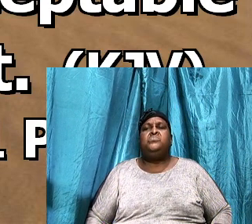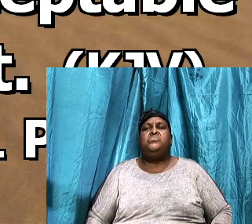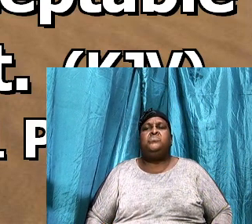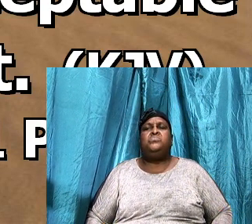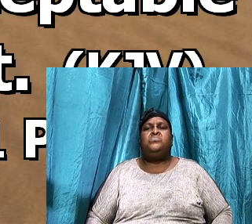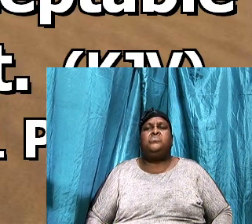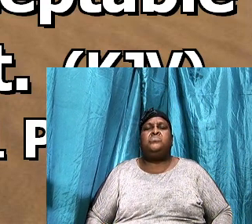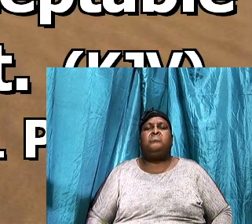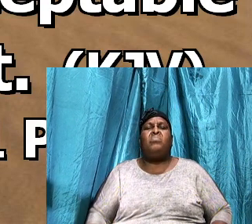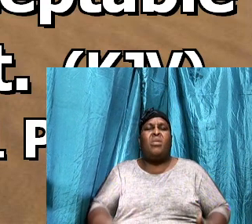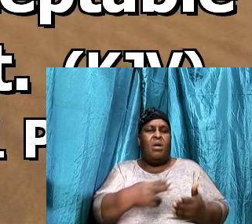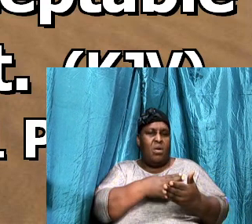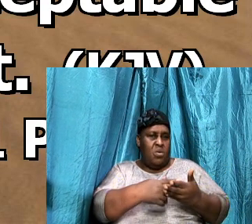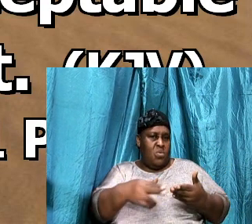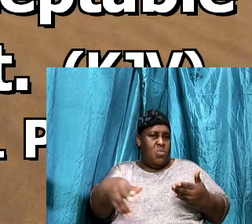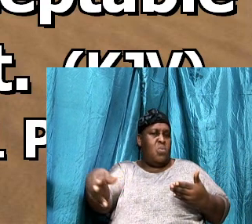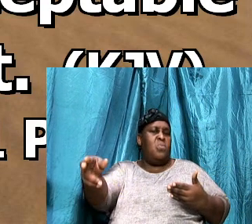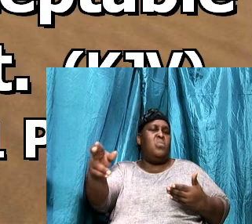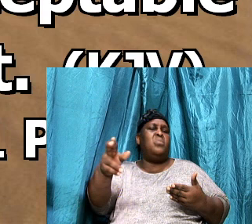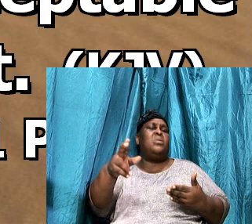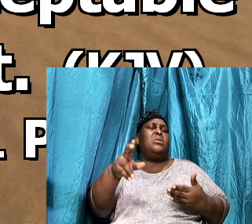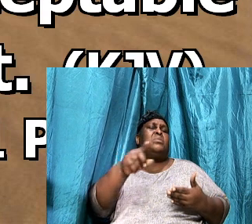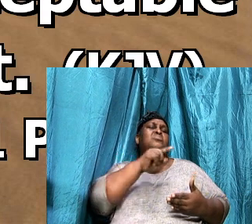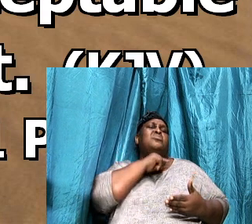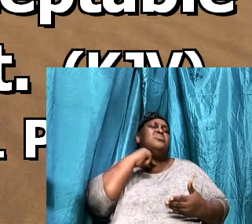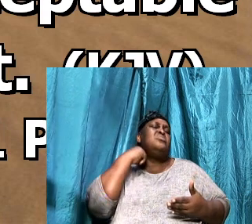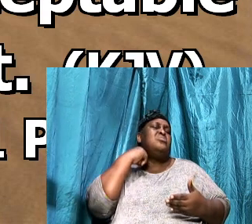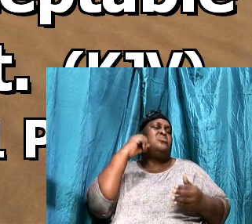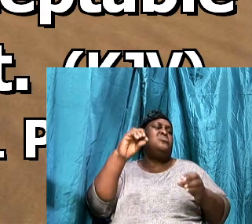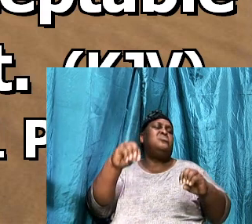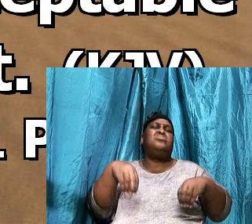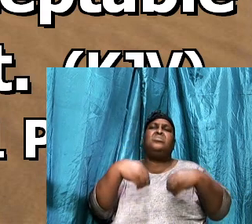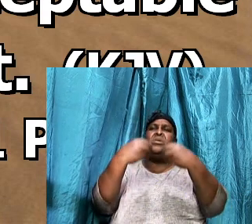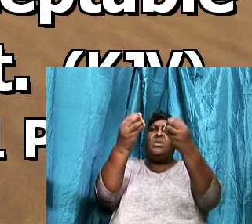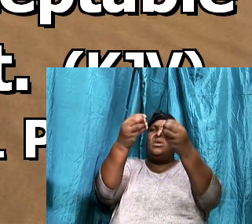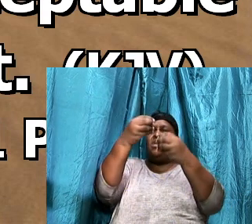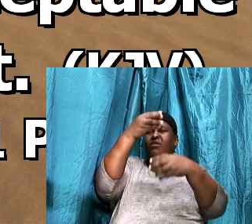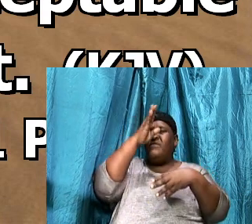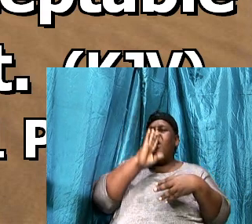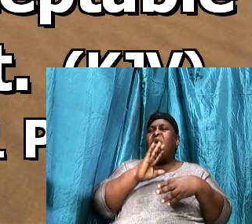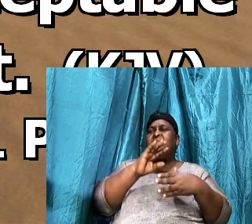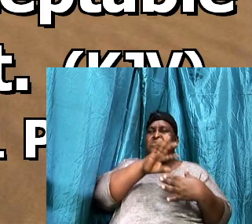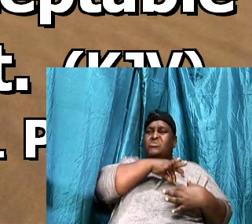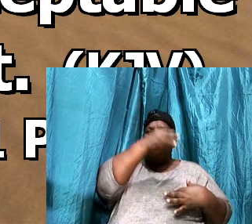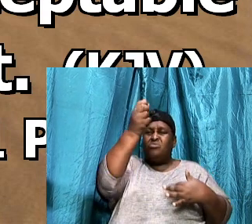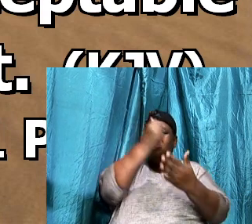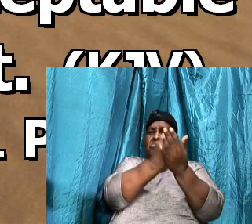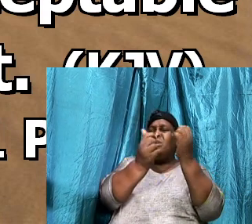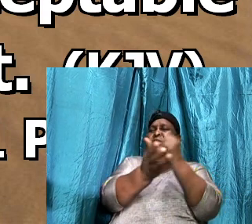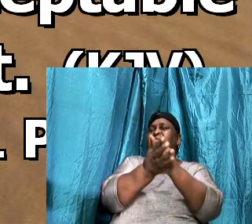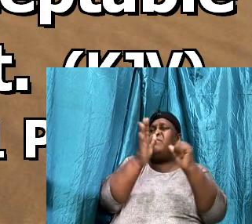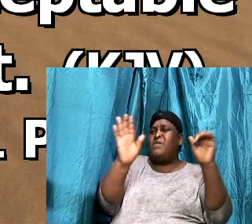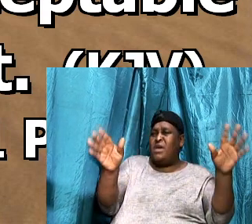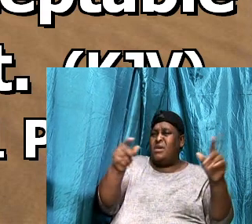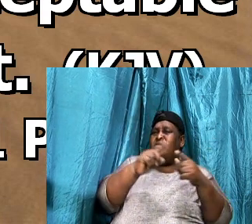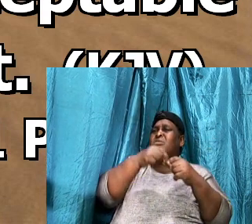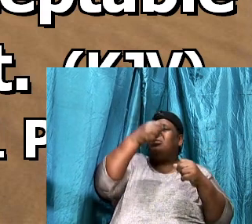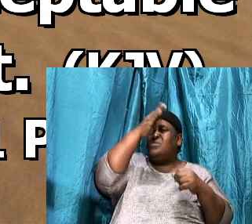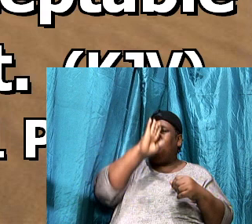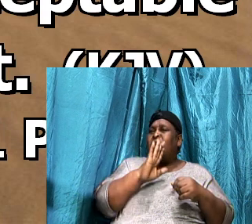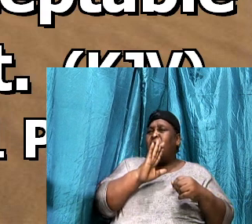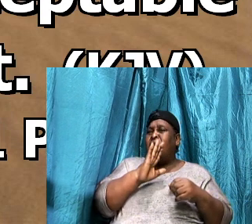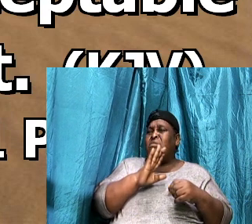A holy priesthood, To offer up, Spiritual sacrifice, To God, A temple, Is